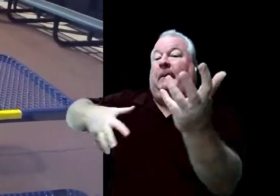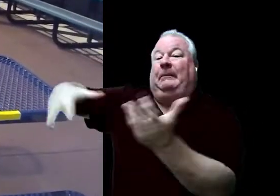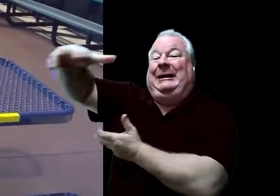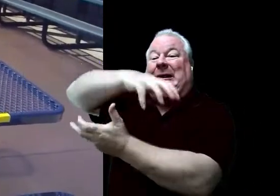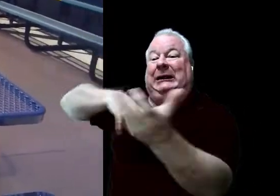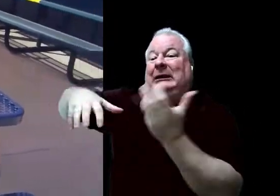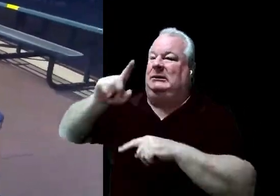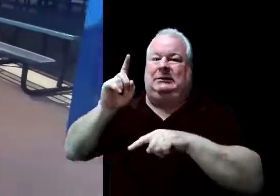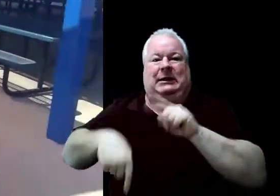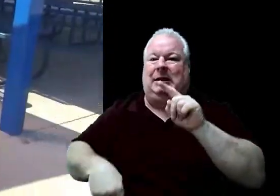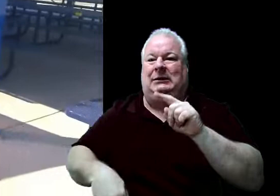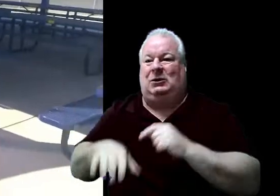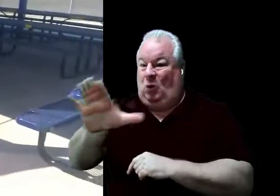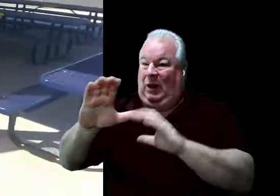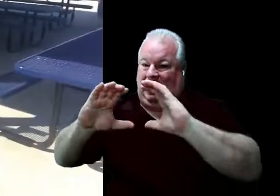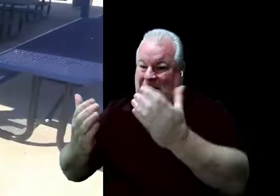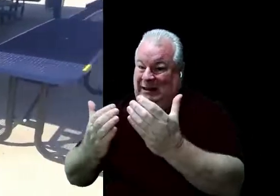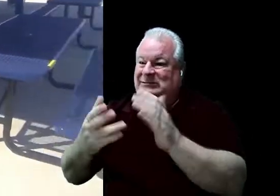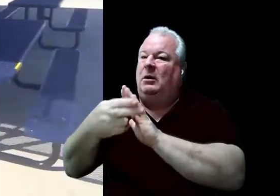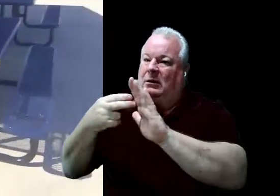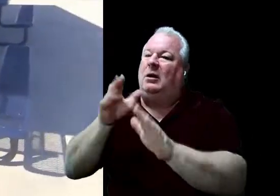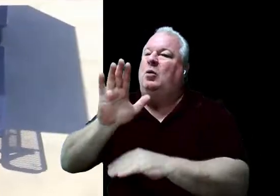classroom is a cohort.